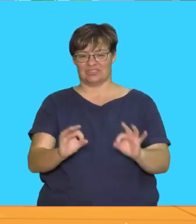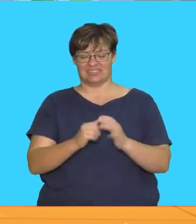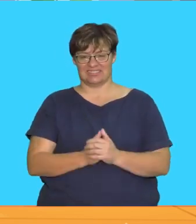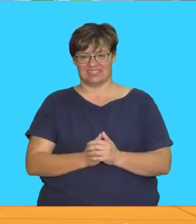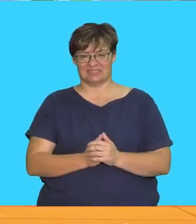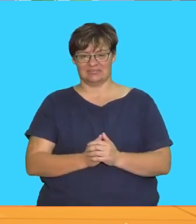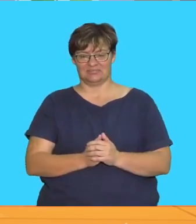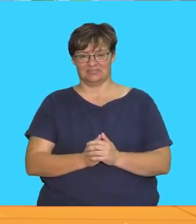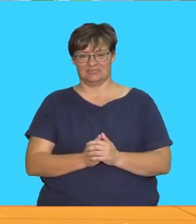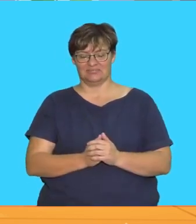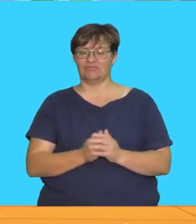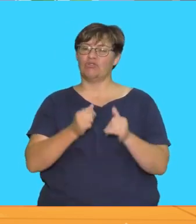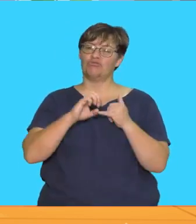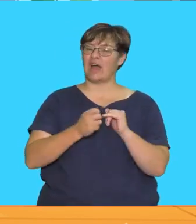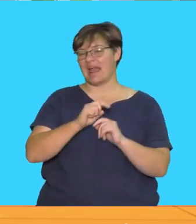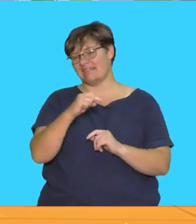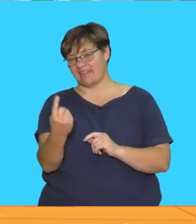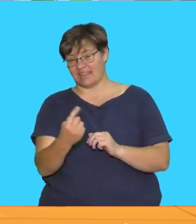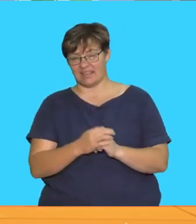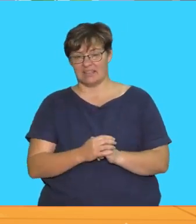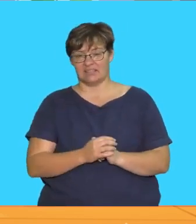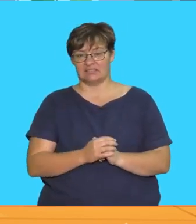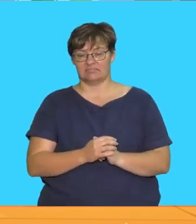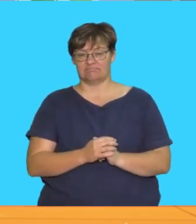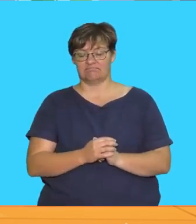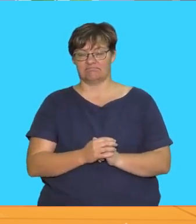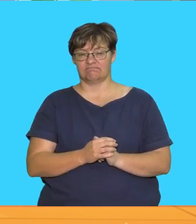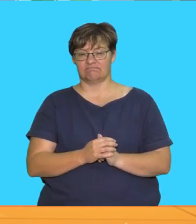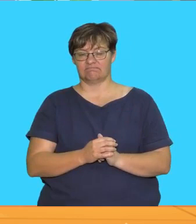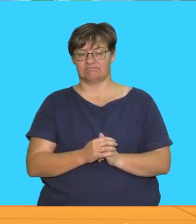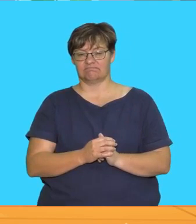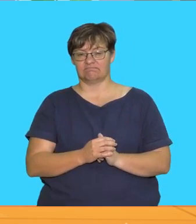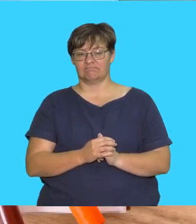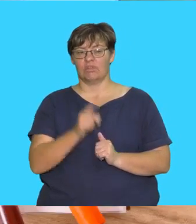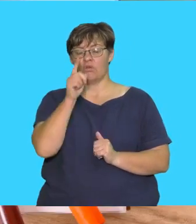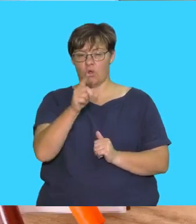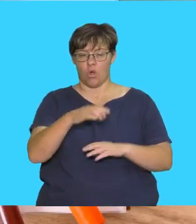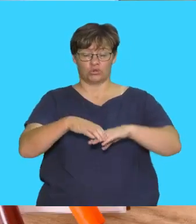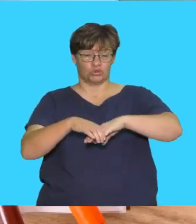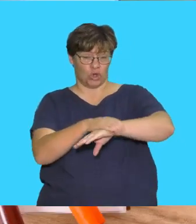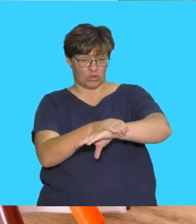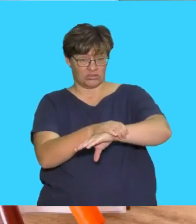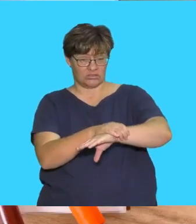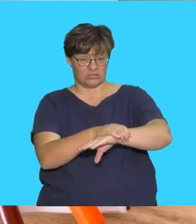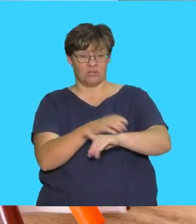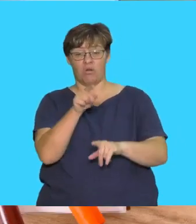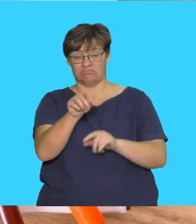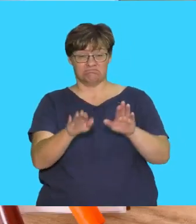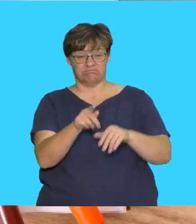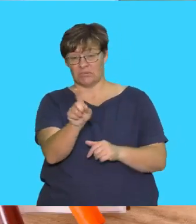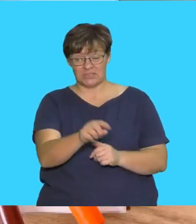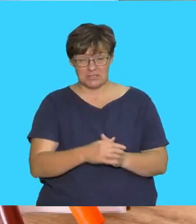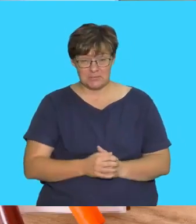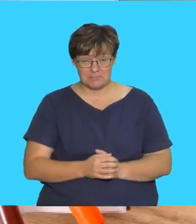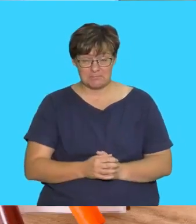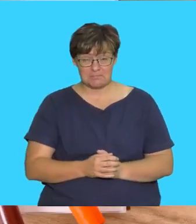great let's try another one here's another clue You put socks on these body